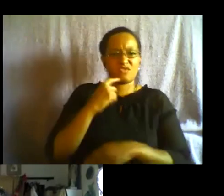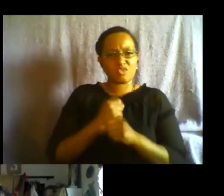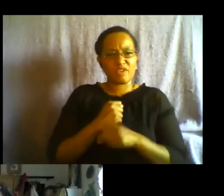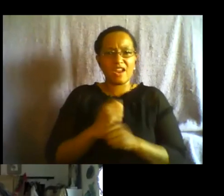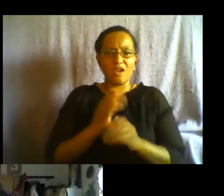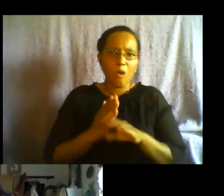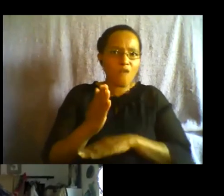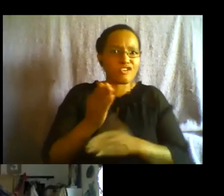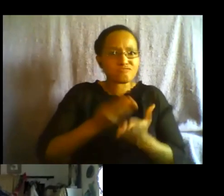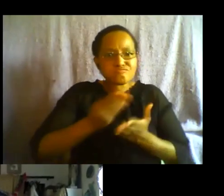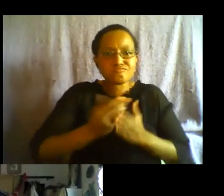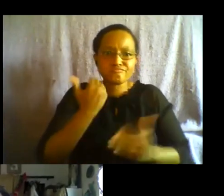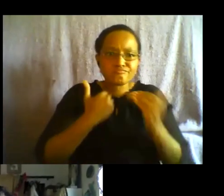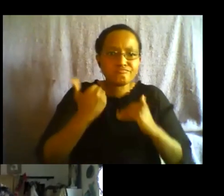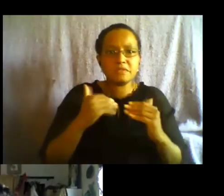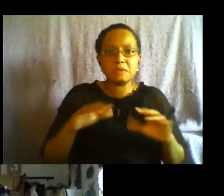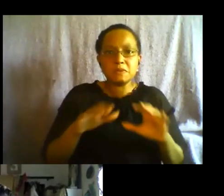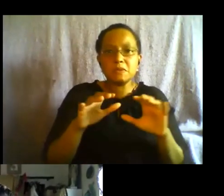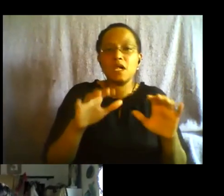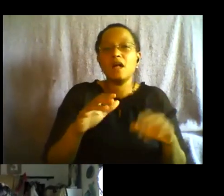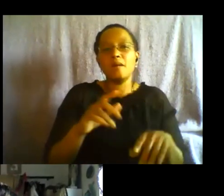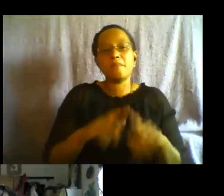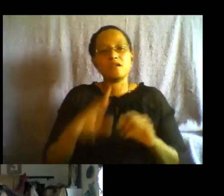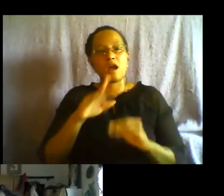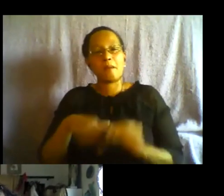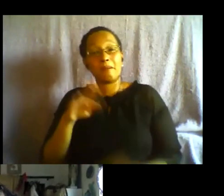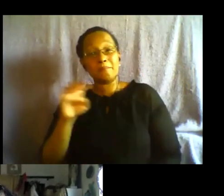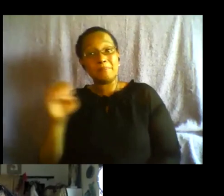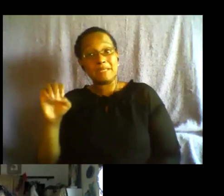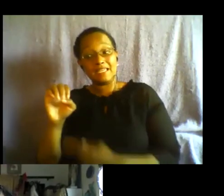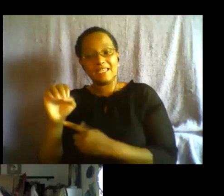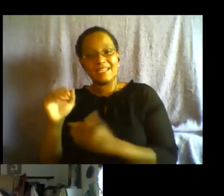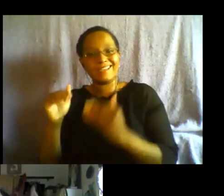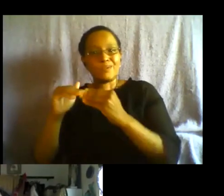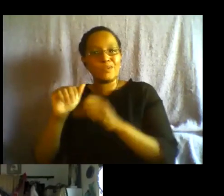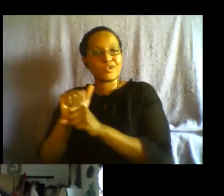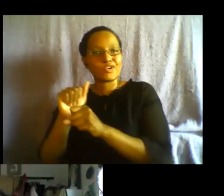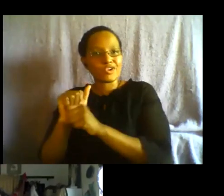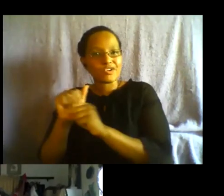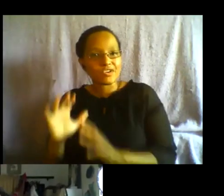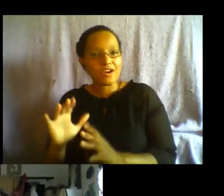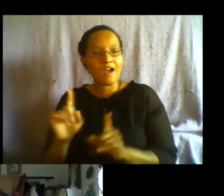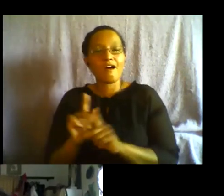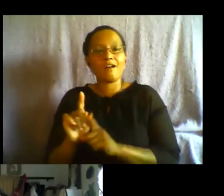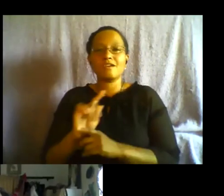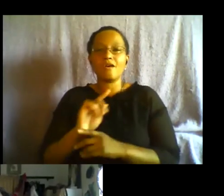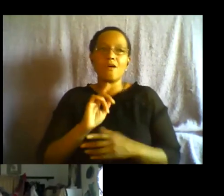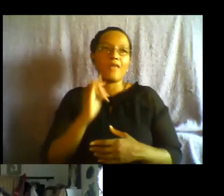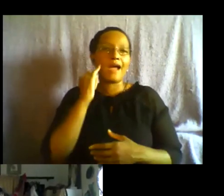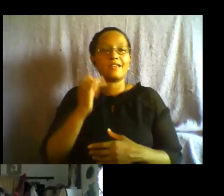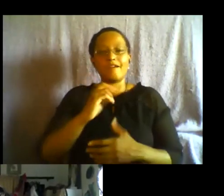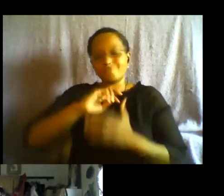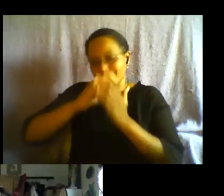but then also being like kind of talking about bees as like workers but then also just like so into the pleasure of what they're doing